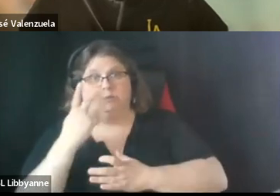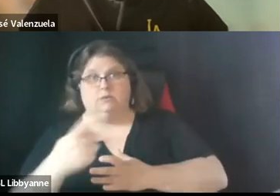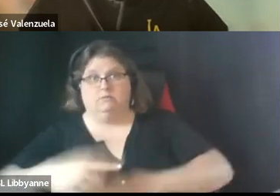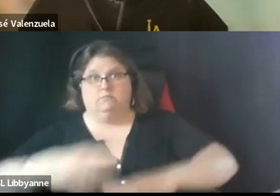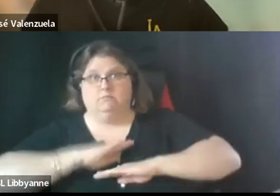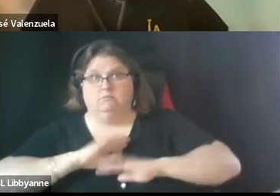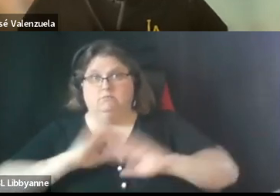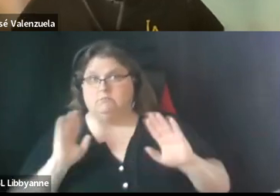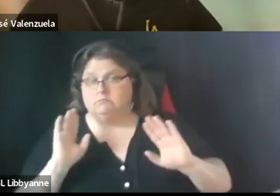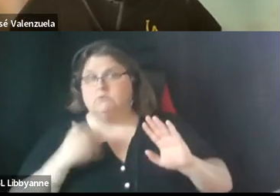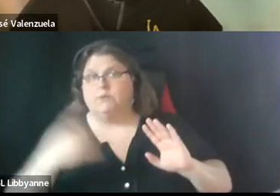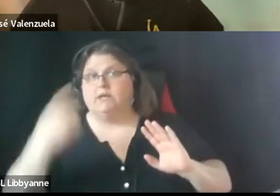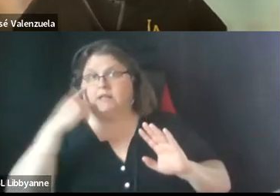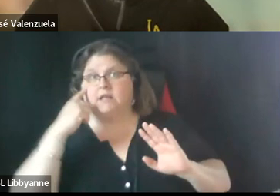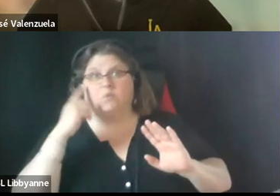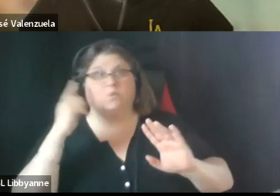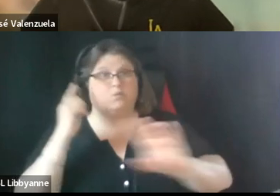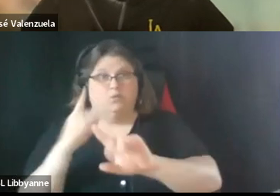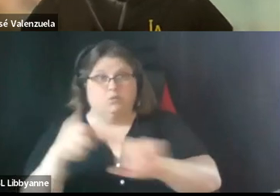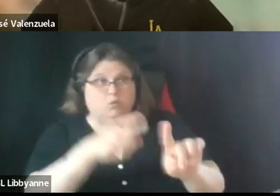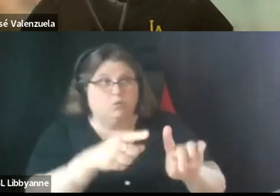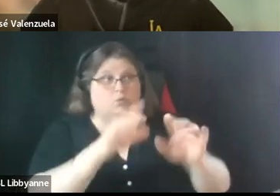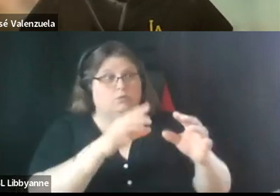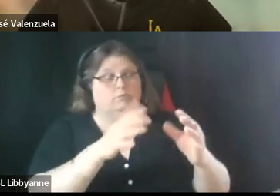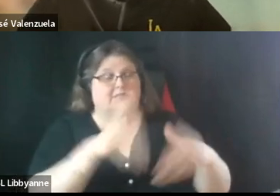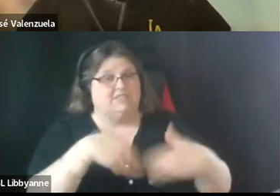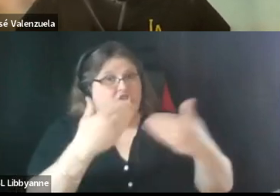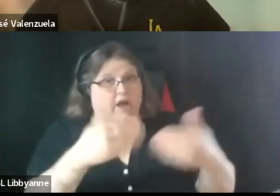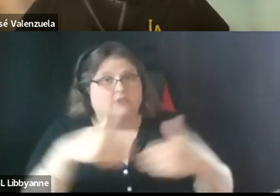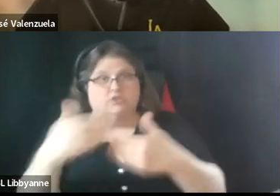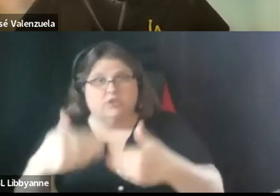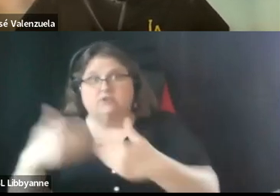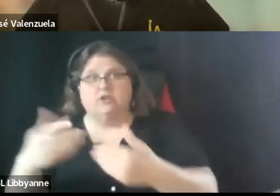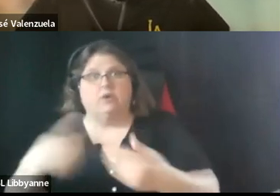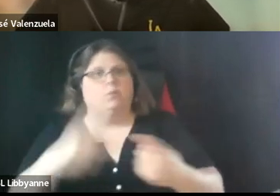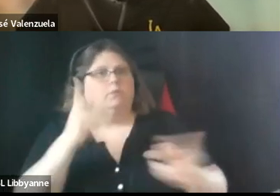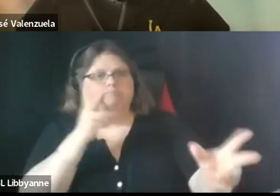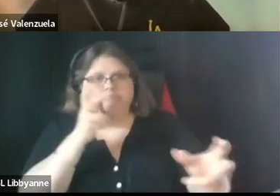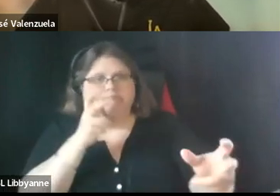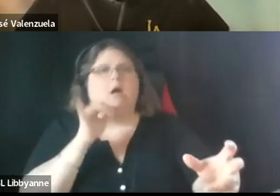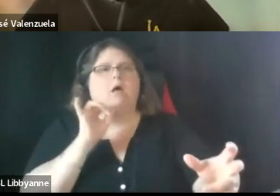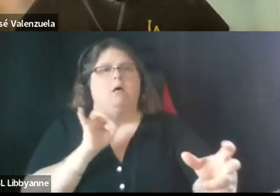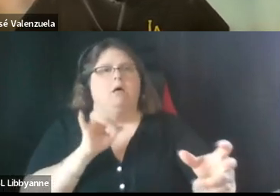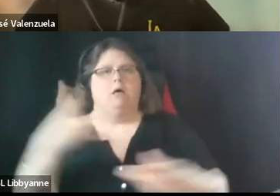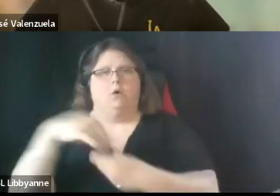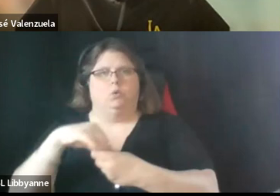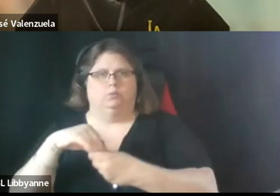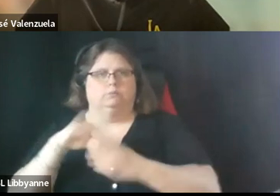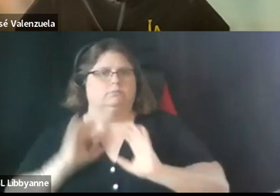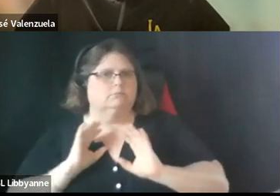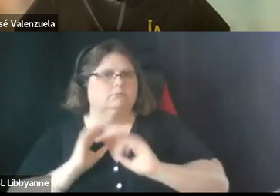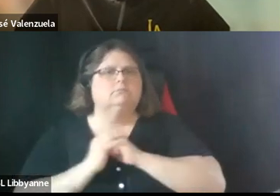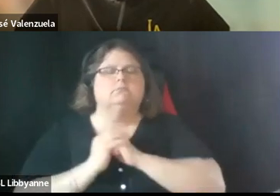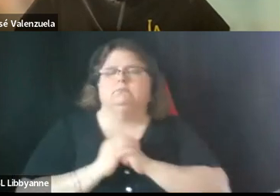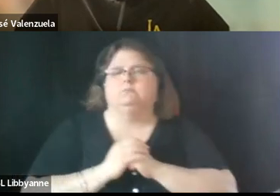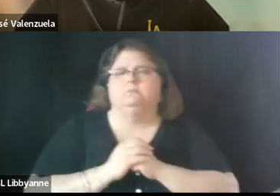have reflected some of the um some of the the and the concerns um and i know that we're collecting